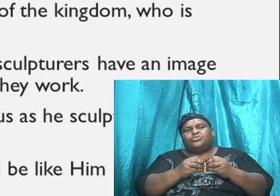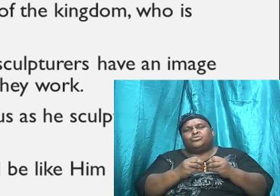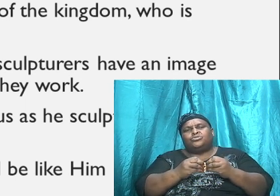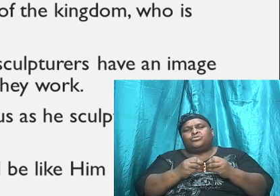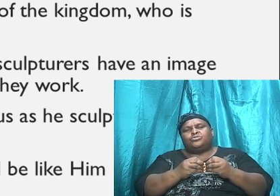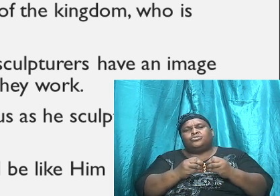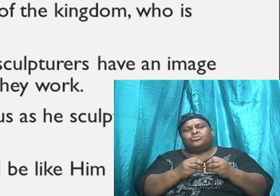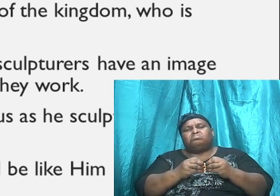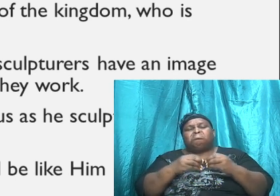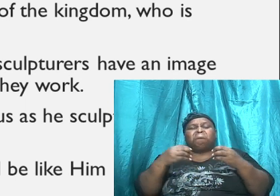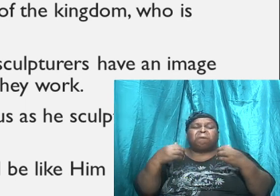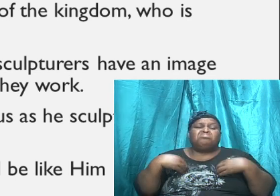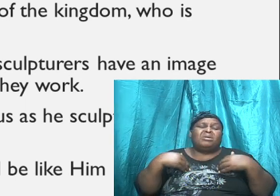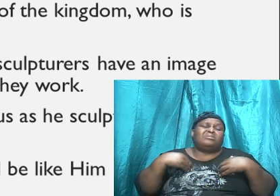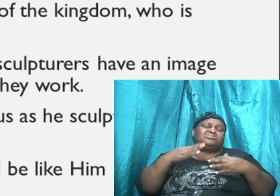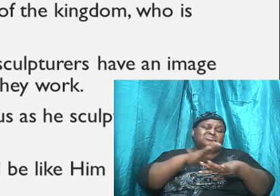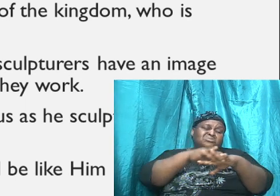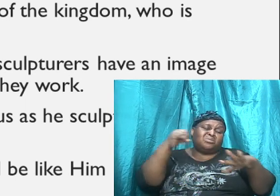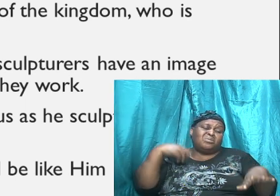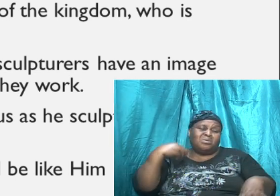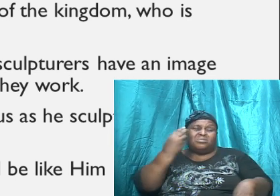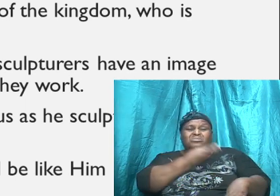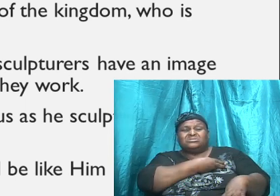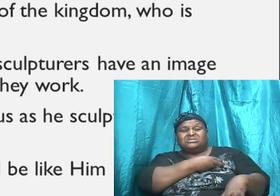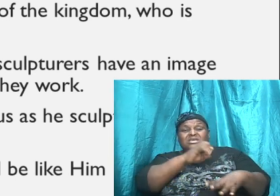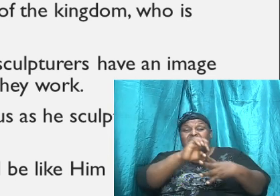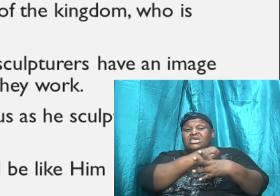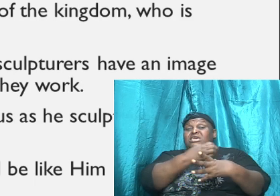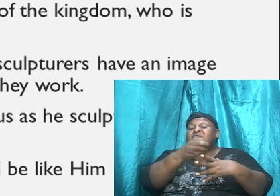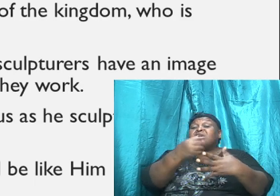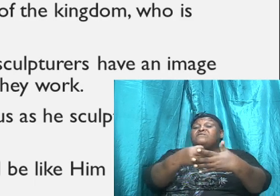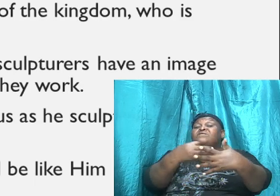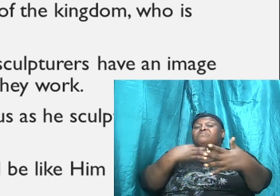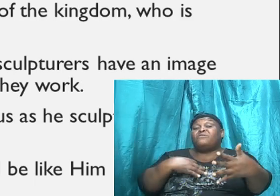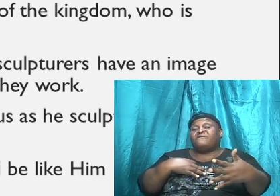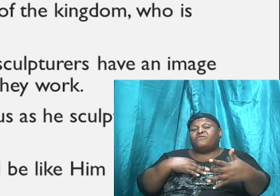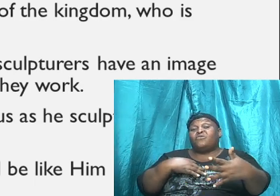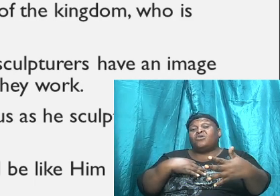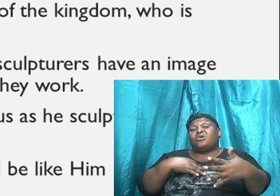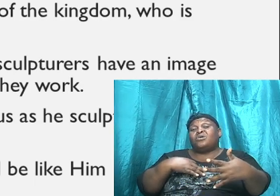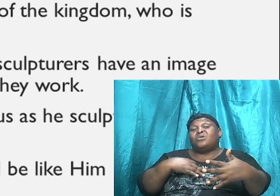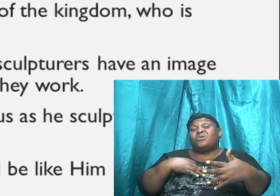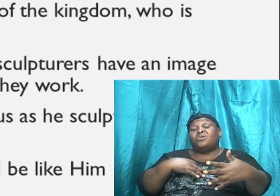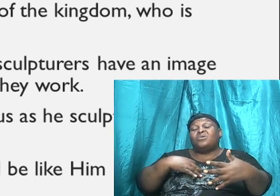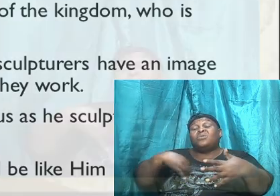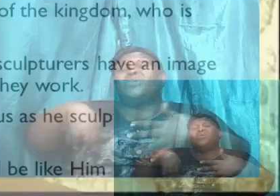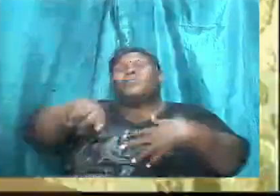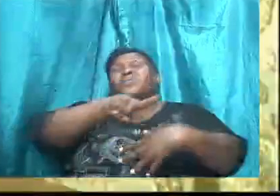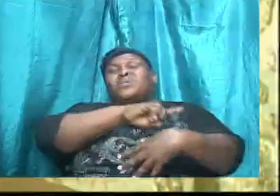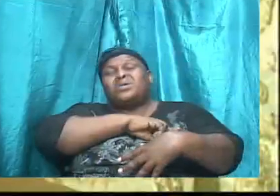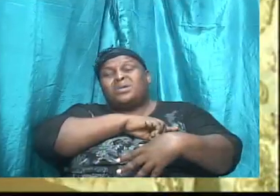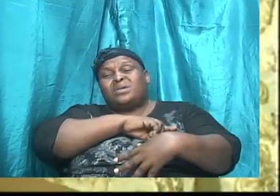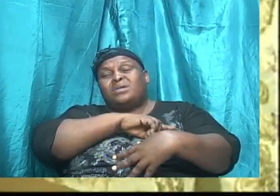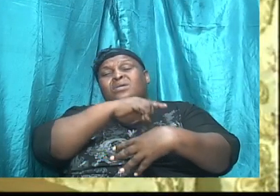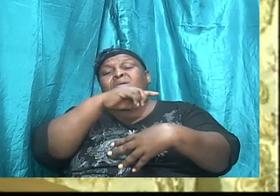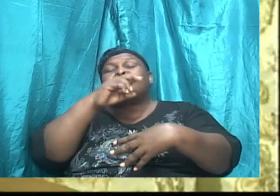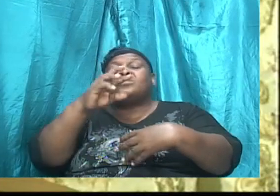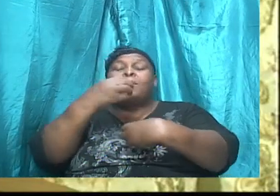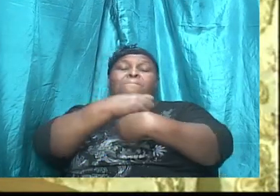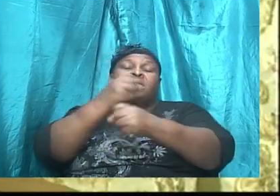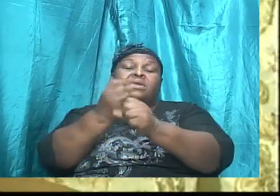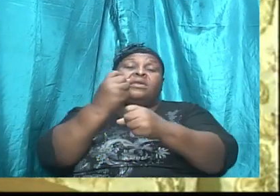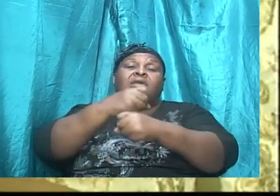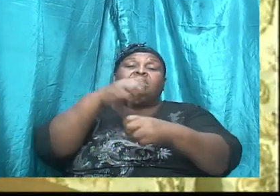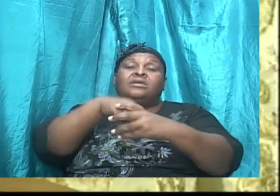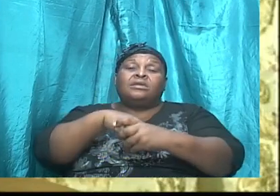has he called us even before our mothers, before we were formed in our mother's